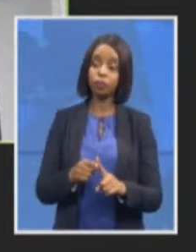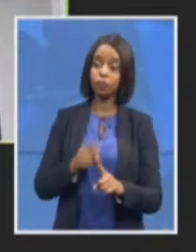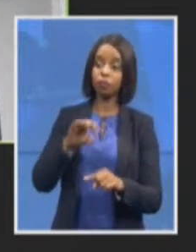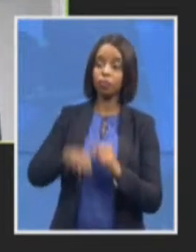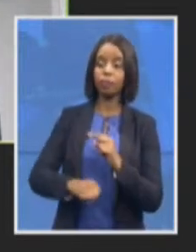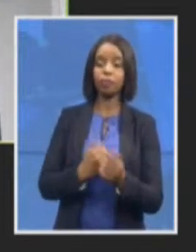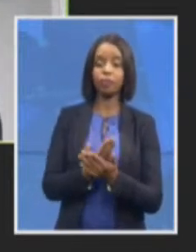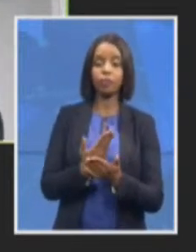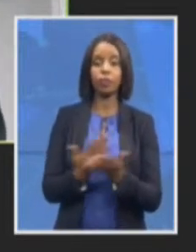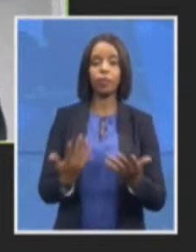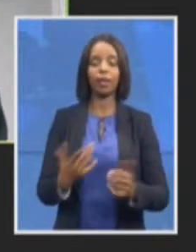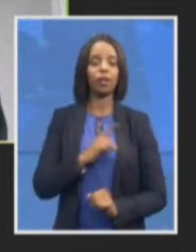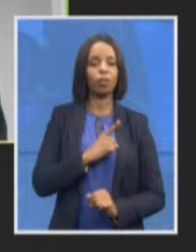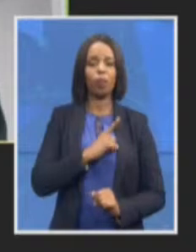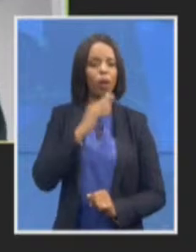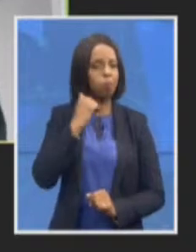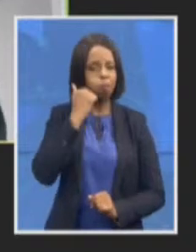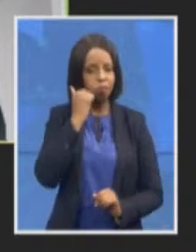finalized